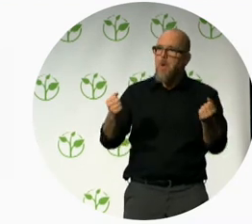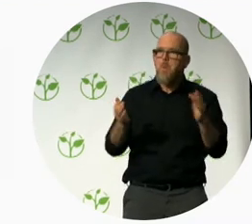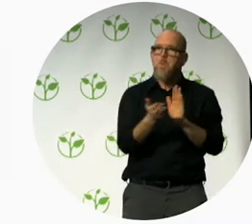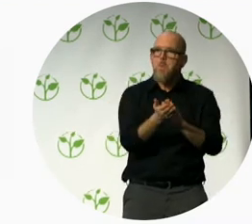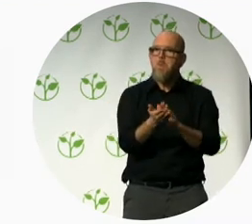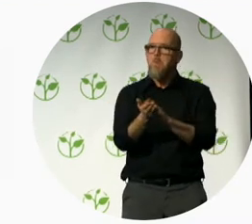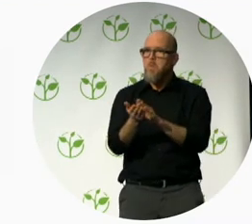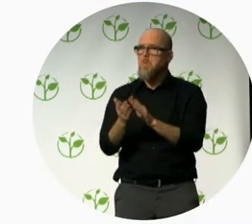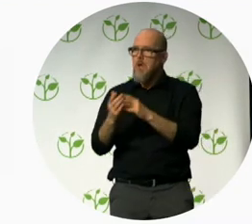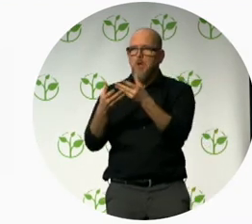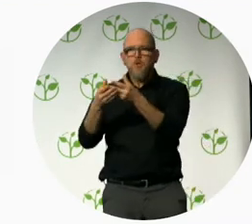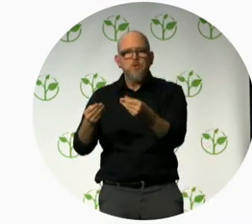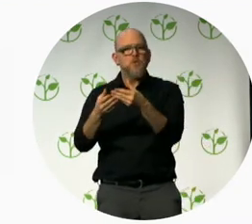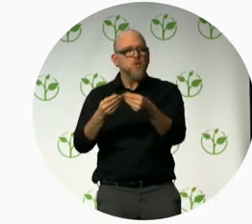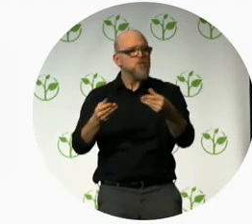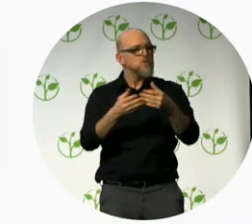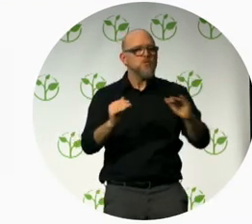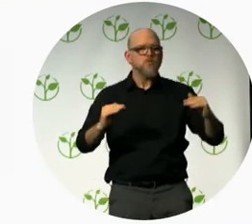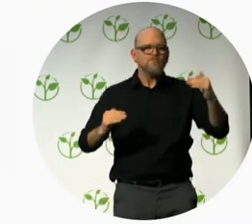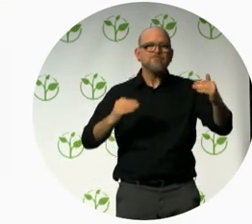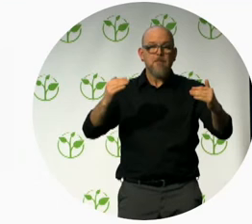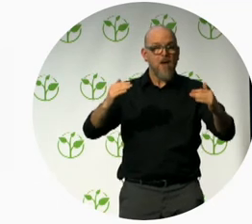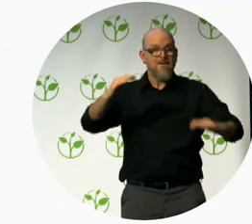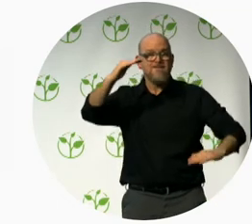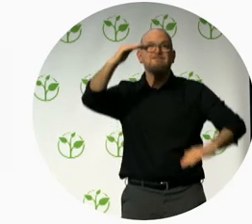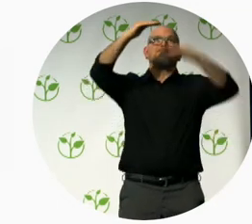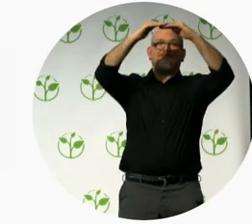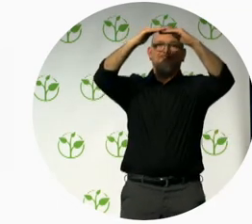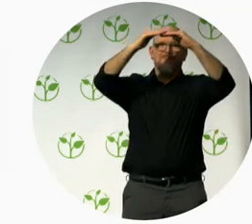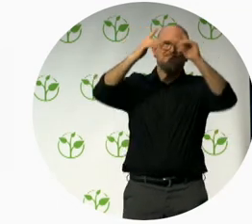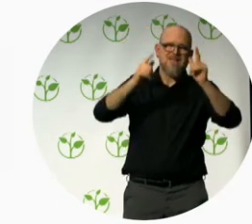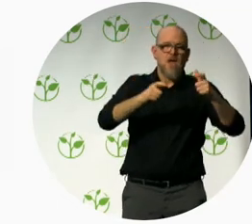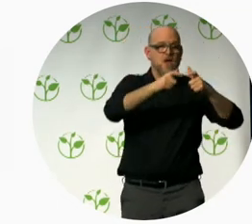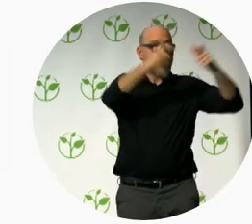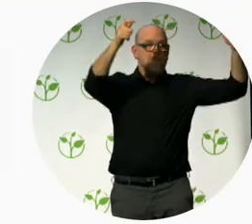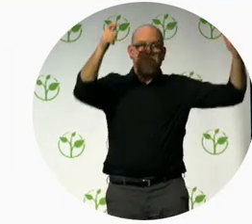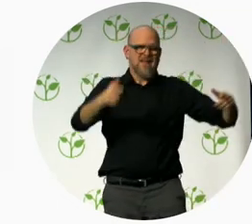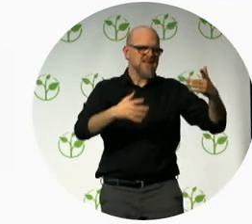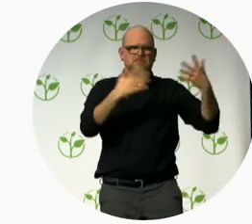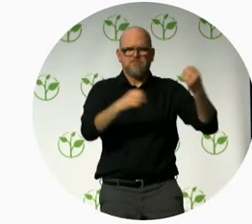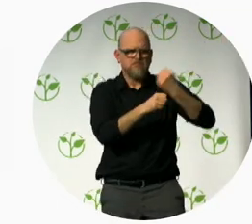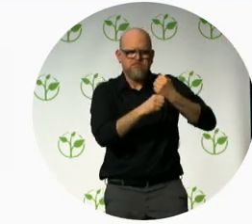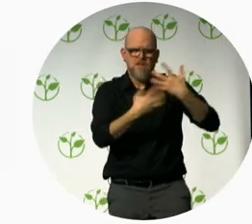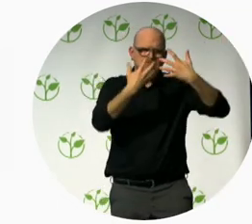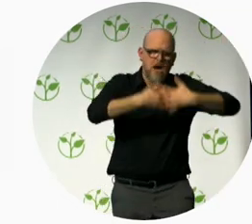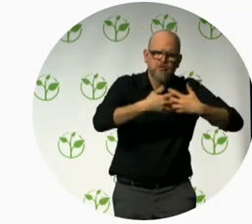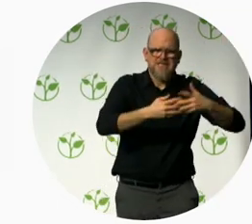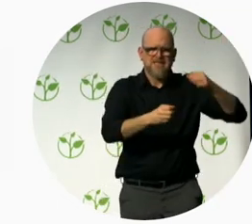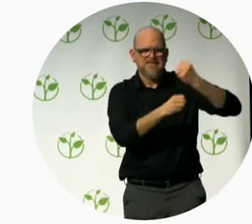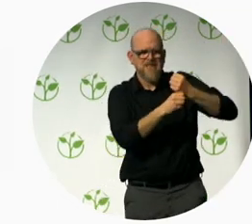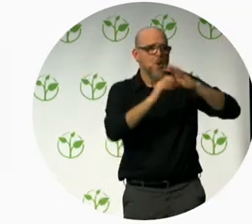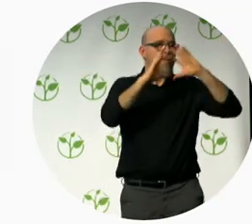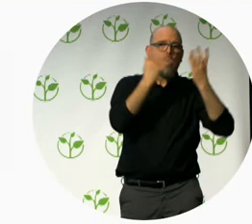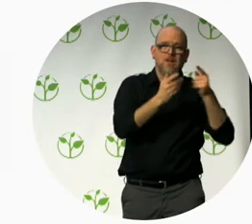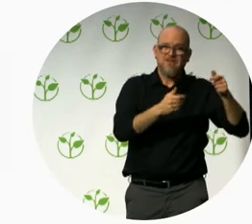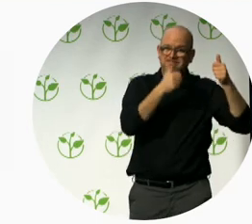The impact that global companies have on tech accessibility and therefore on inclusion and equality of life and social